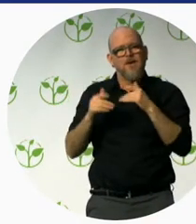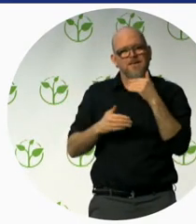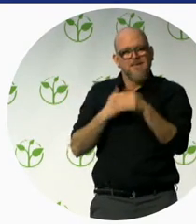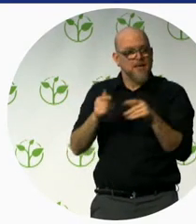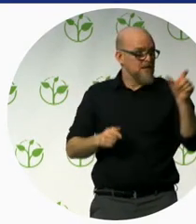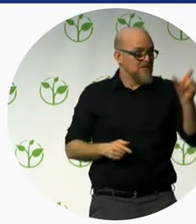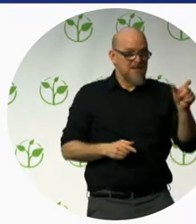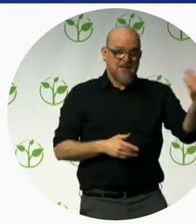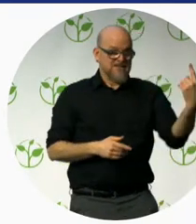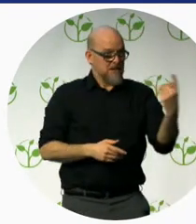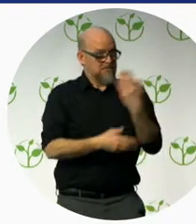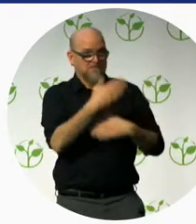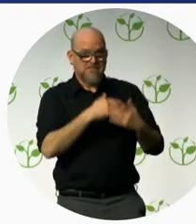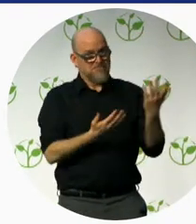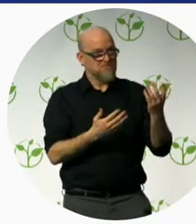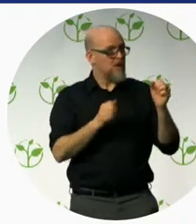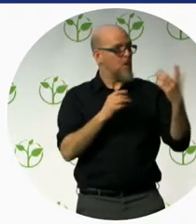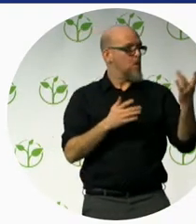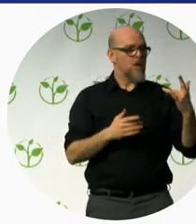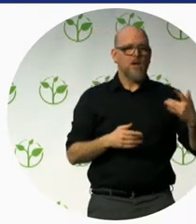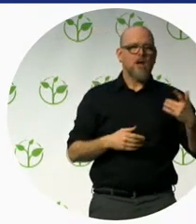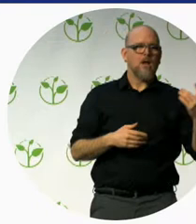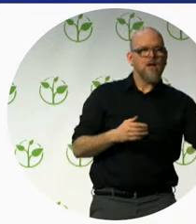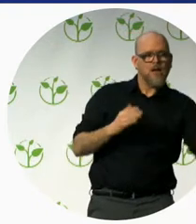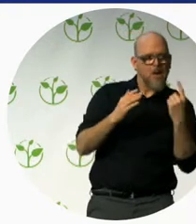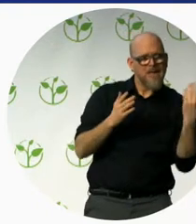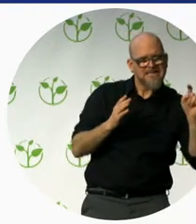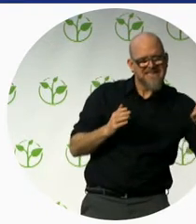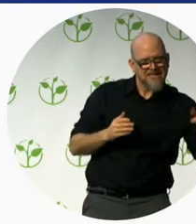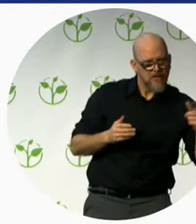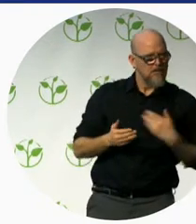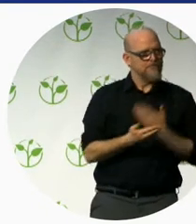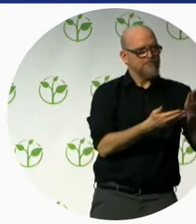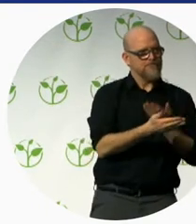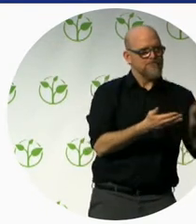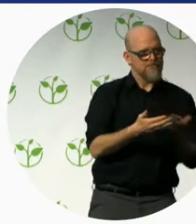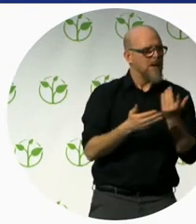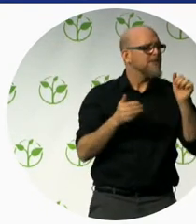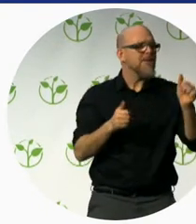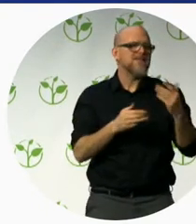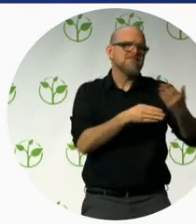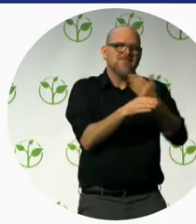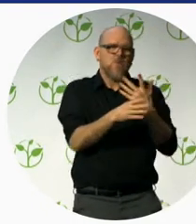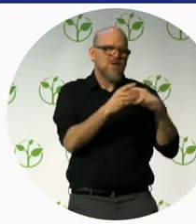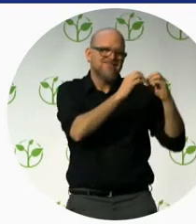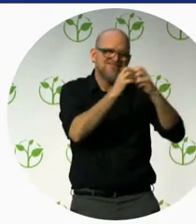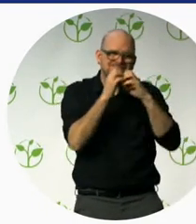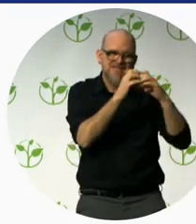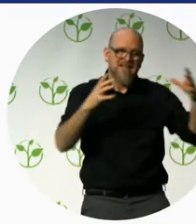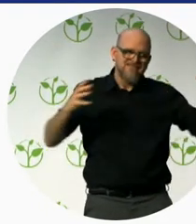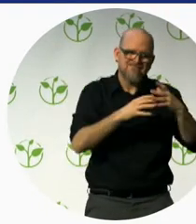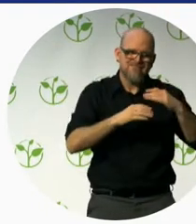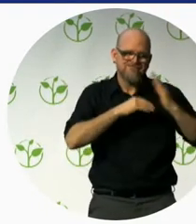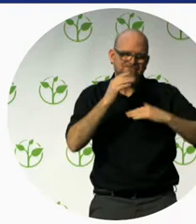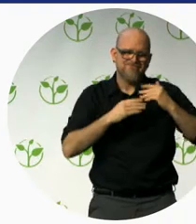What's important for us is that you start from an existing route. An existing, strong, touristic heritage route. Then,